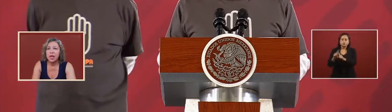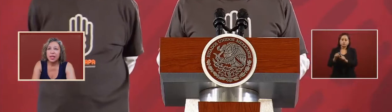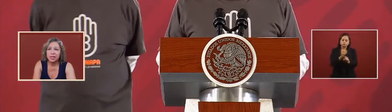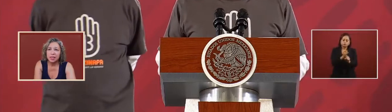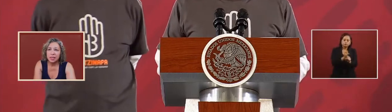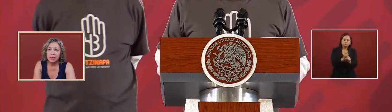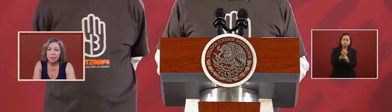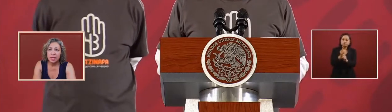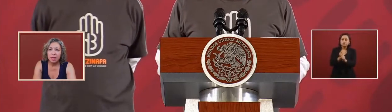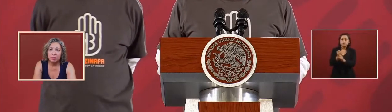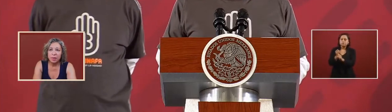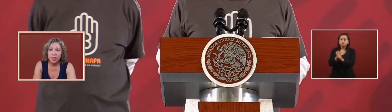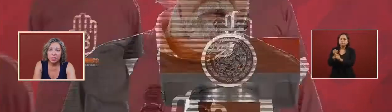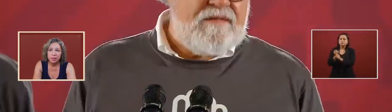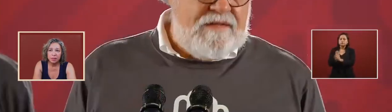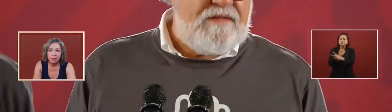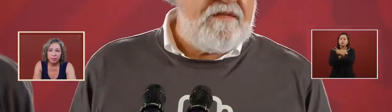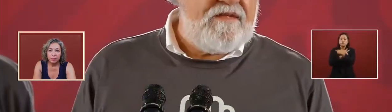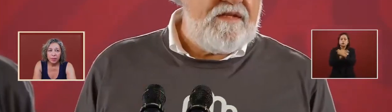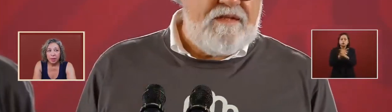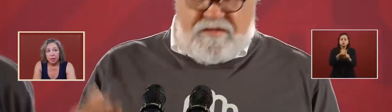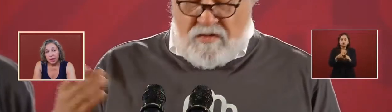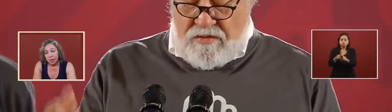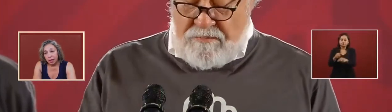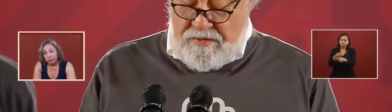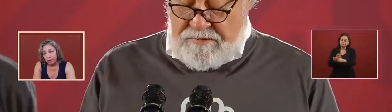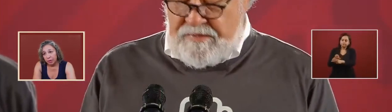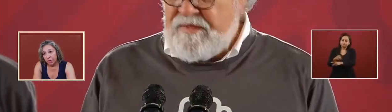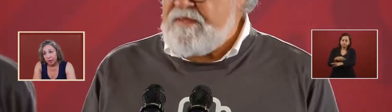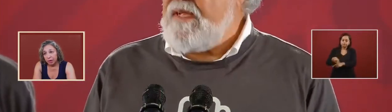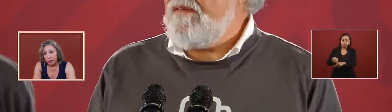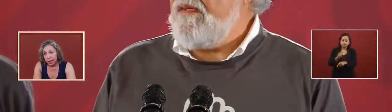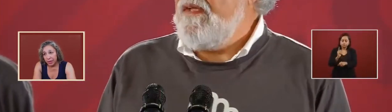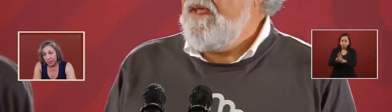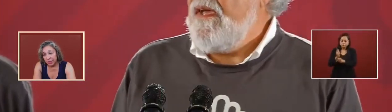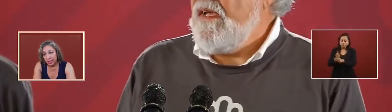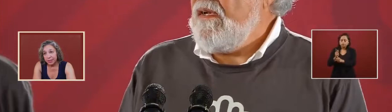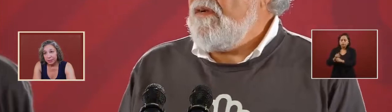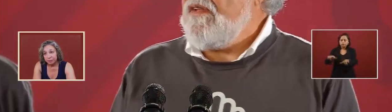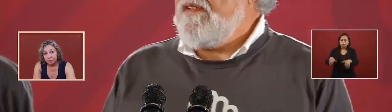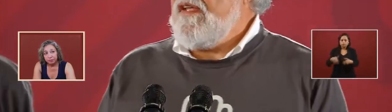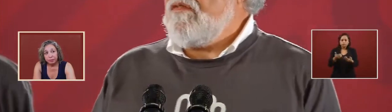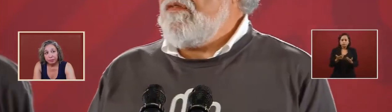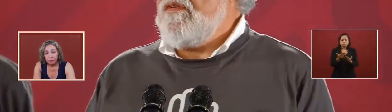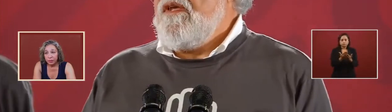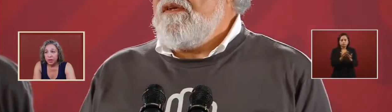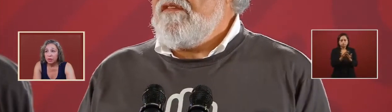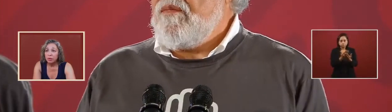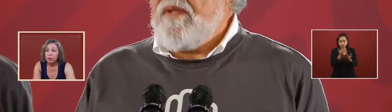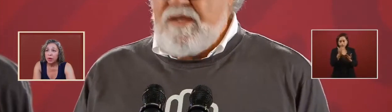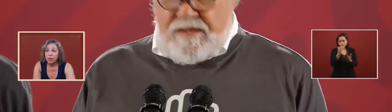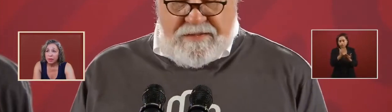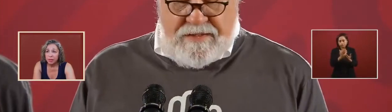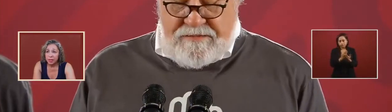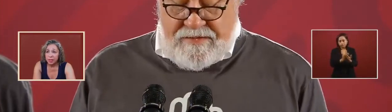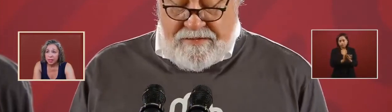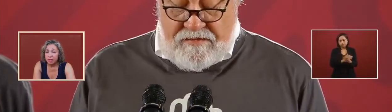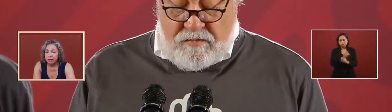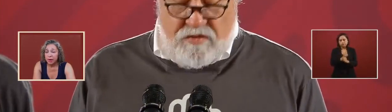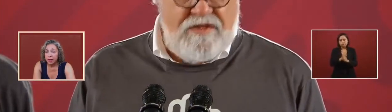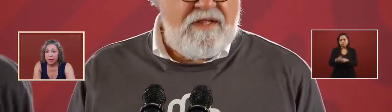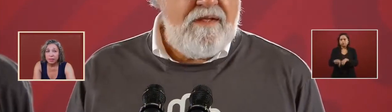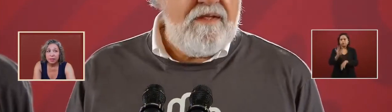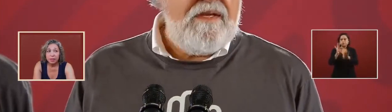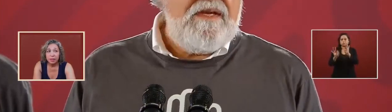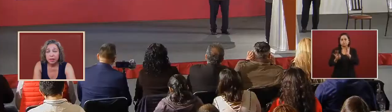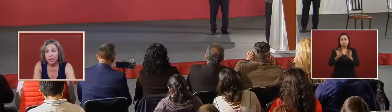all the analysis and pieces that are existent on the things that